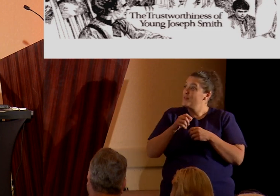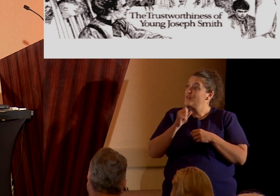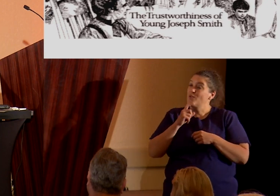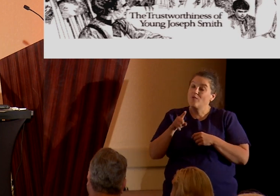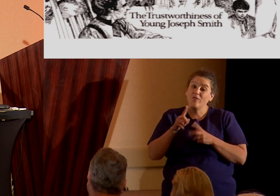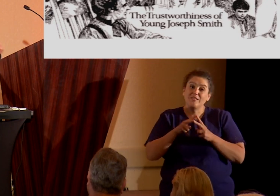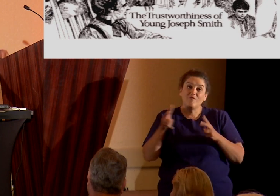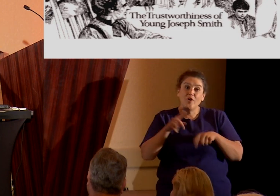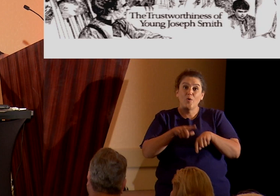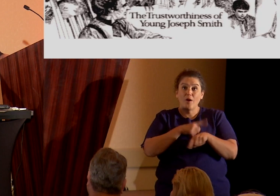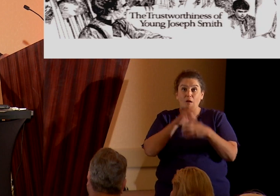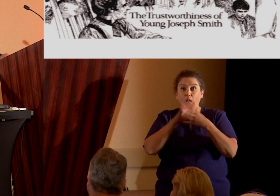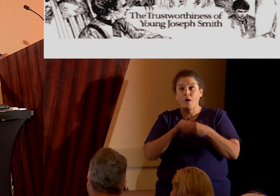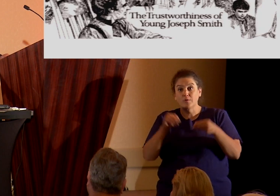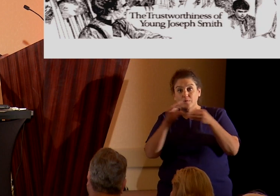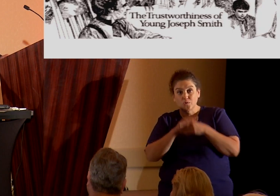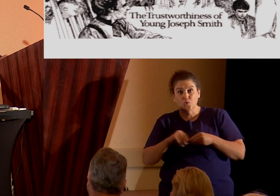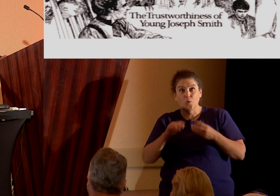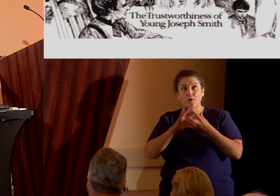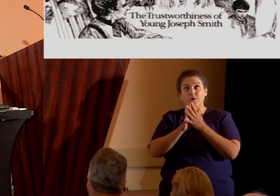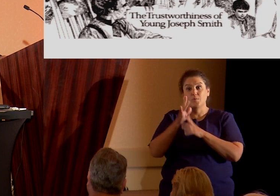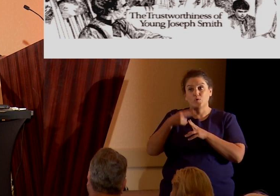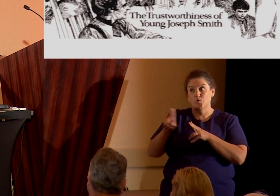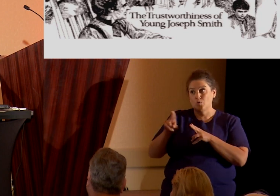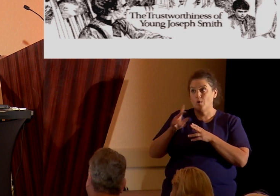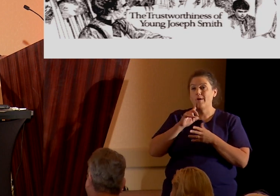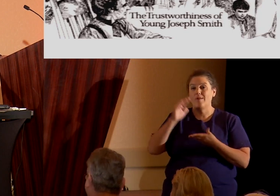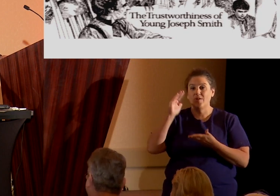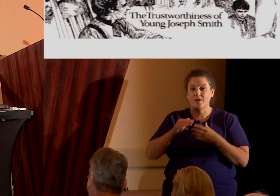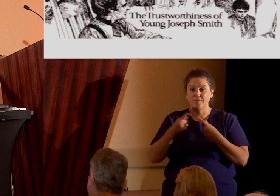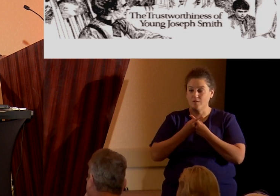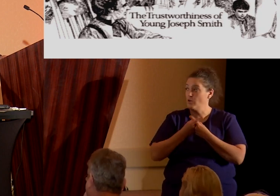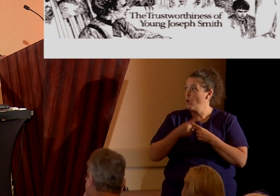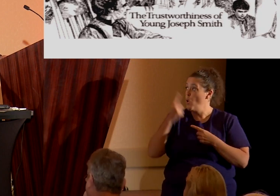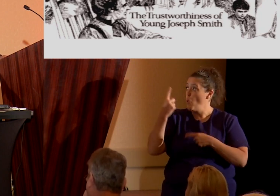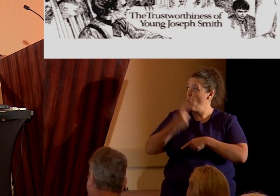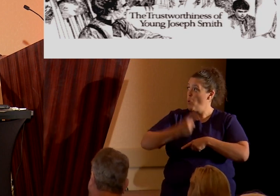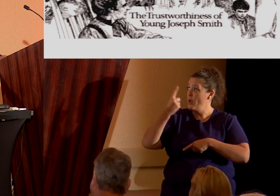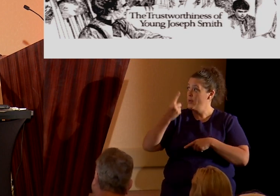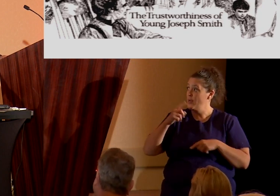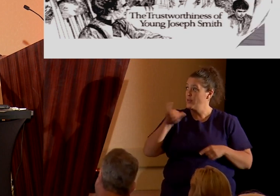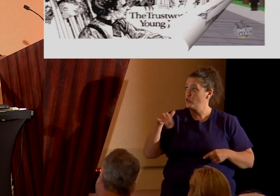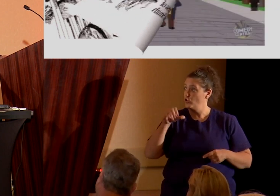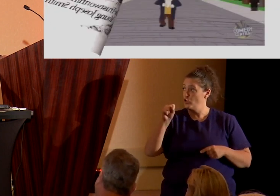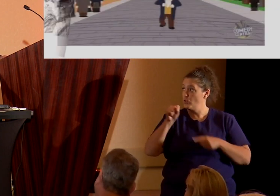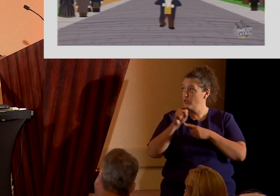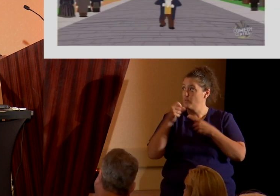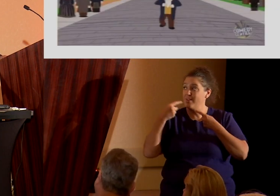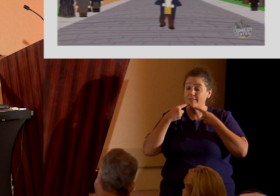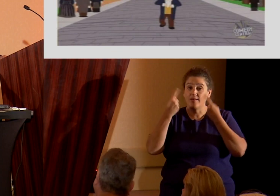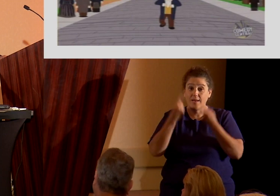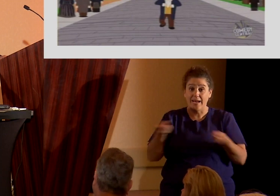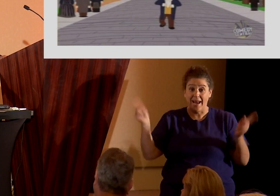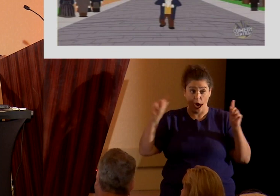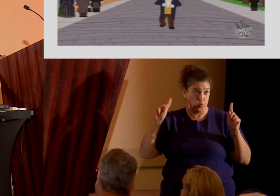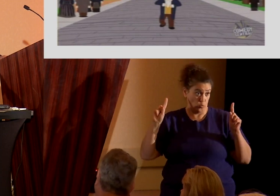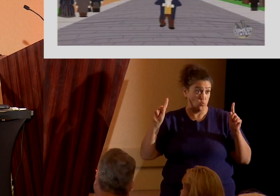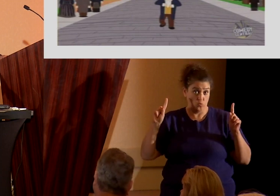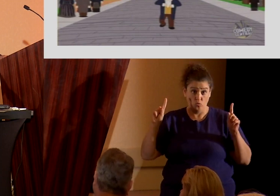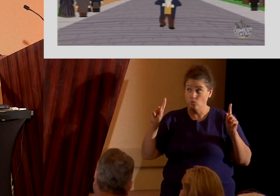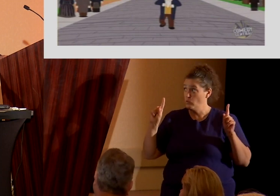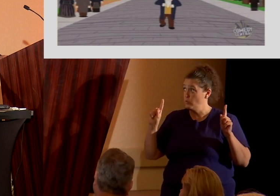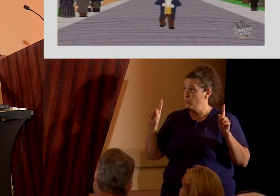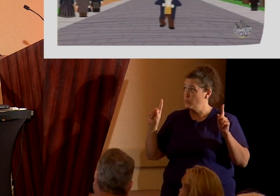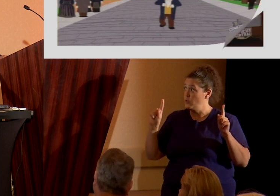short and less contradictory and convoluted than they are, one day Joseph Smith announced that he had been visited